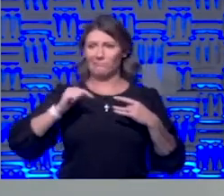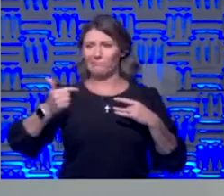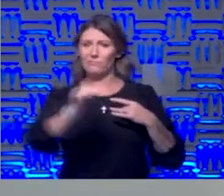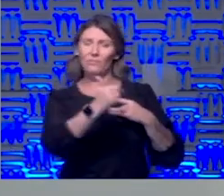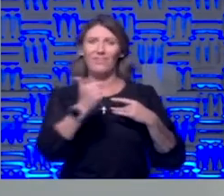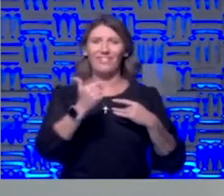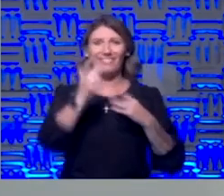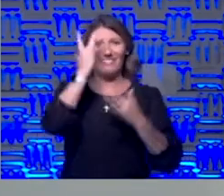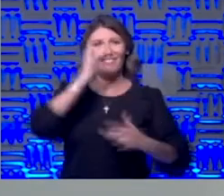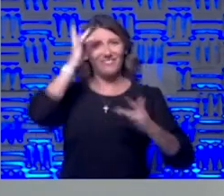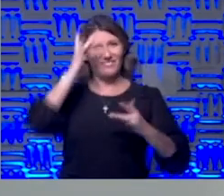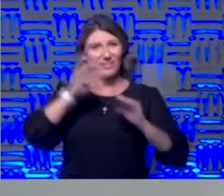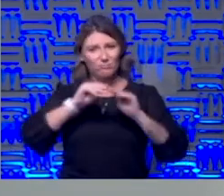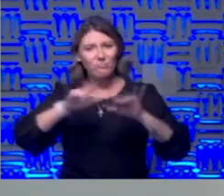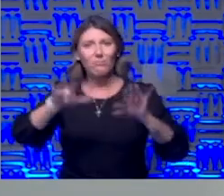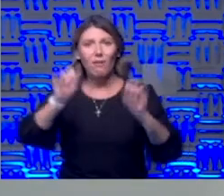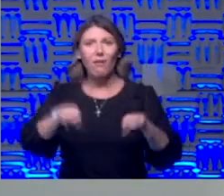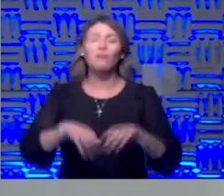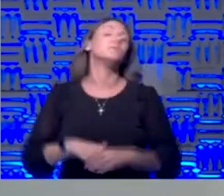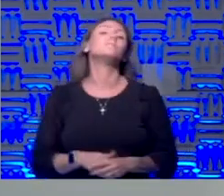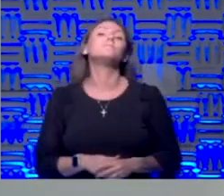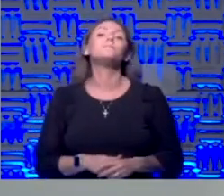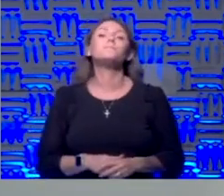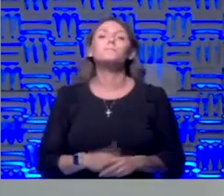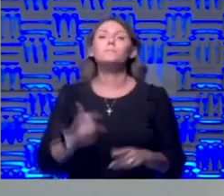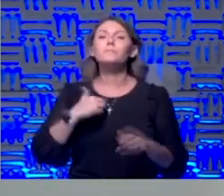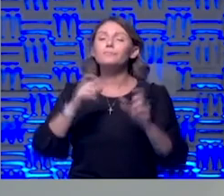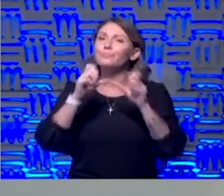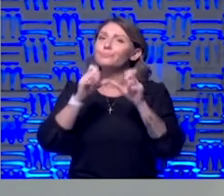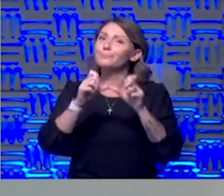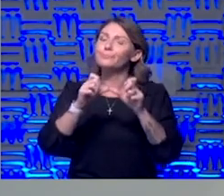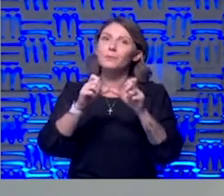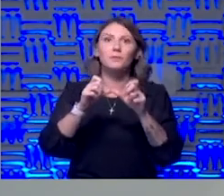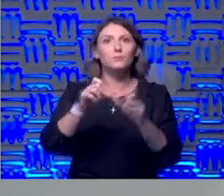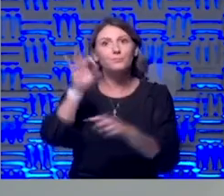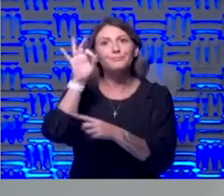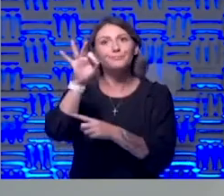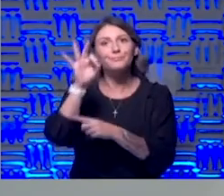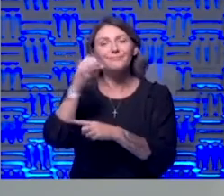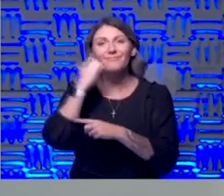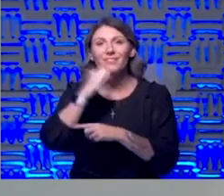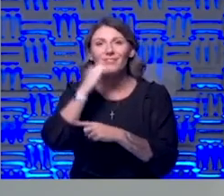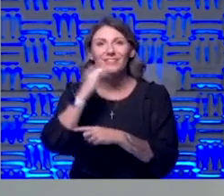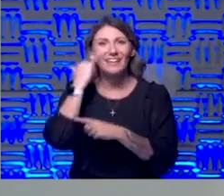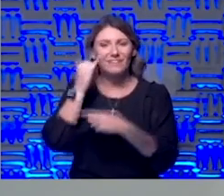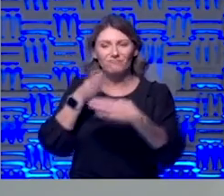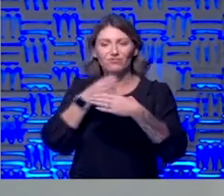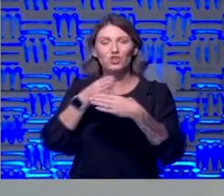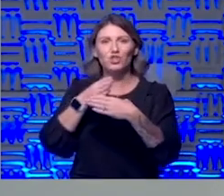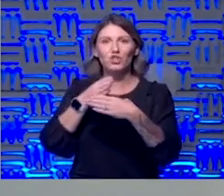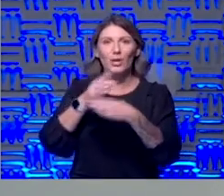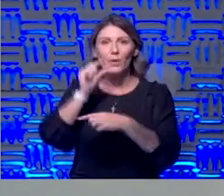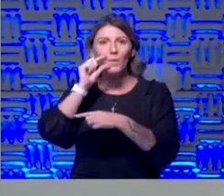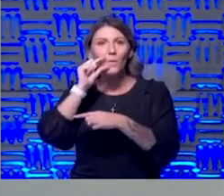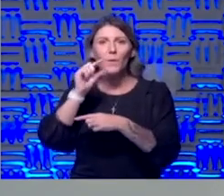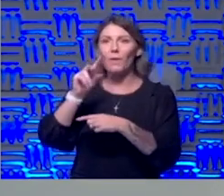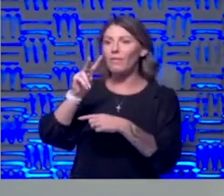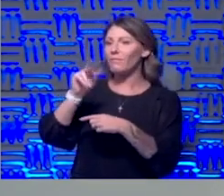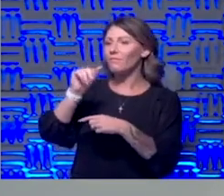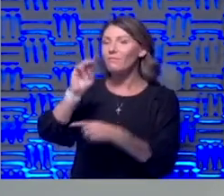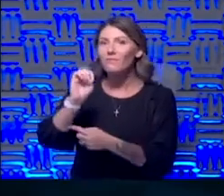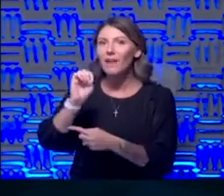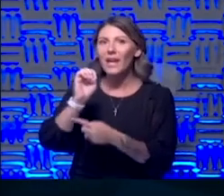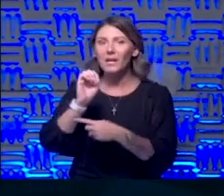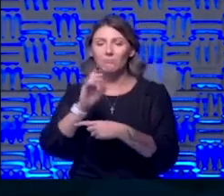it's something that is that I continue to tell kids every day that if they're sharing their vapes with other people they're at risk of sharing